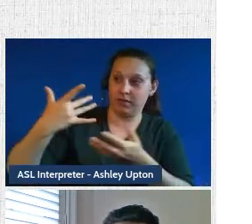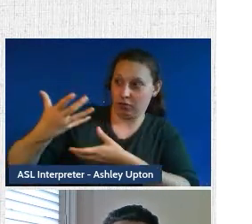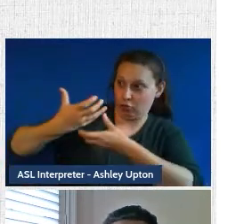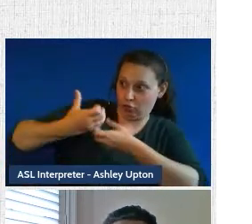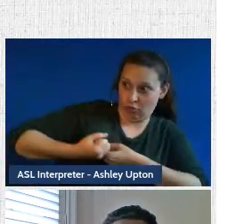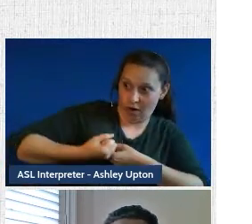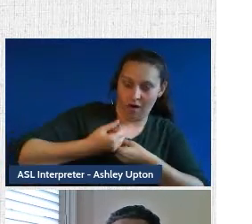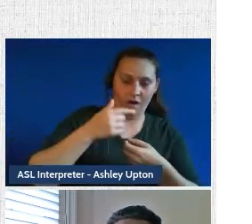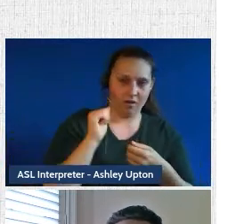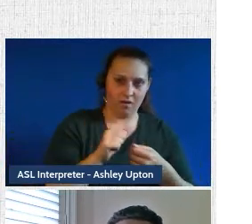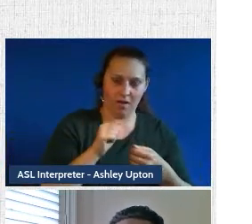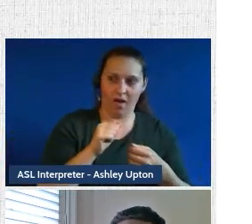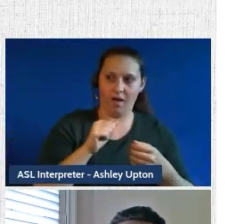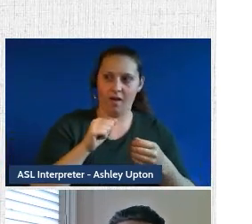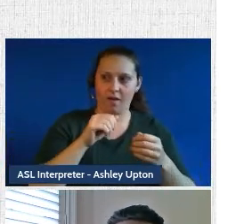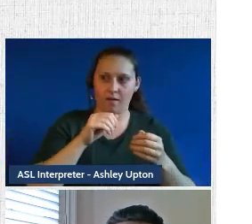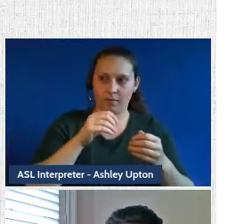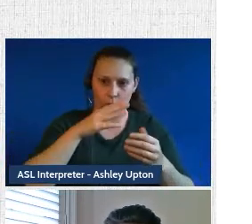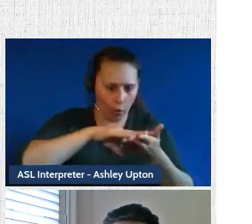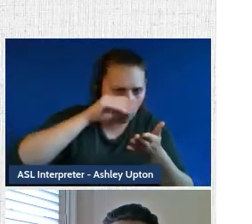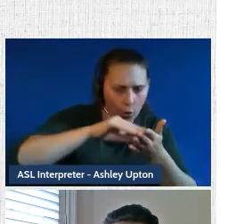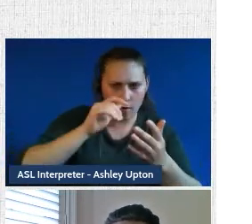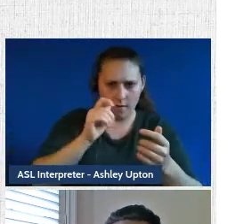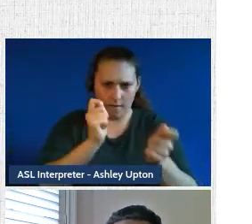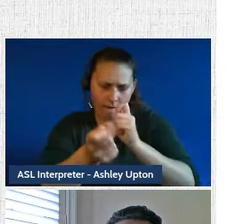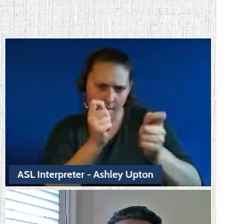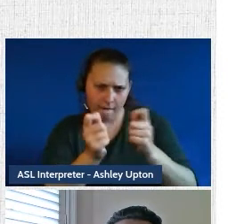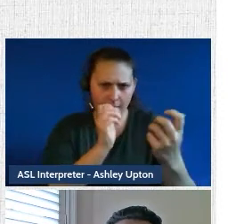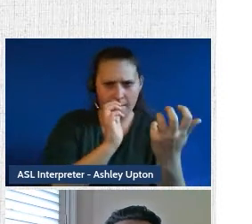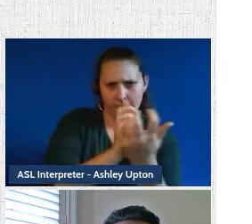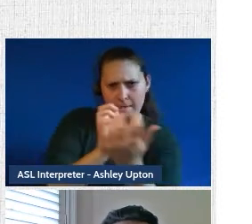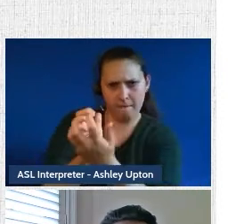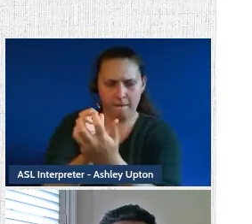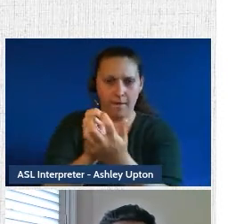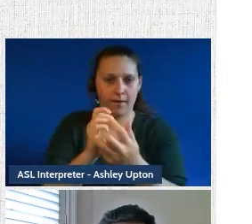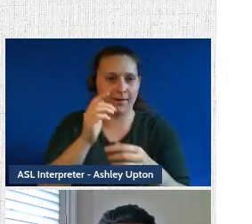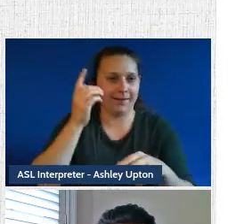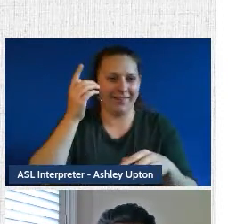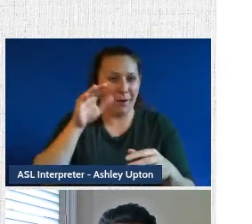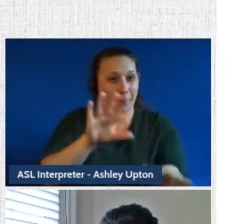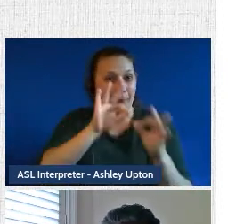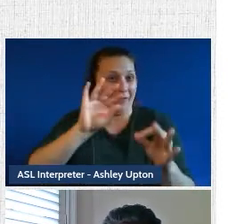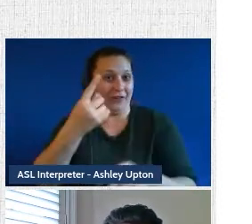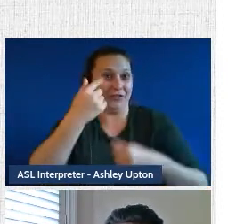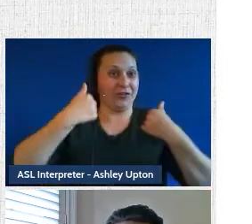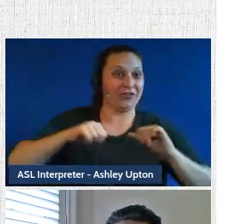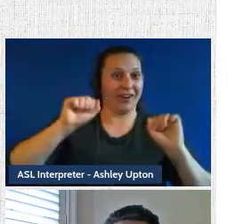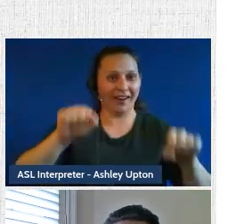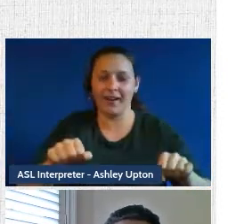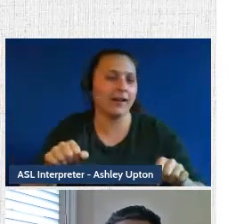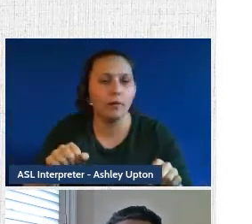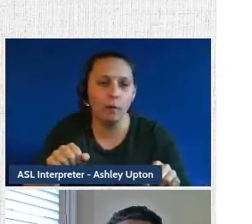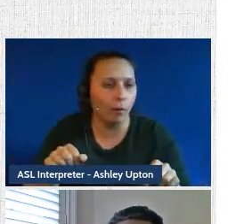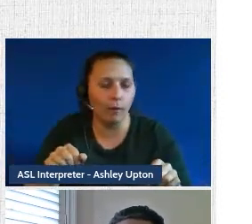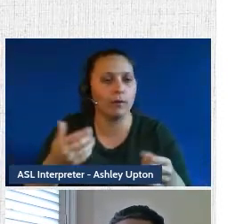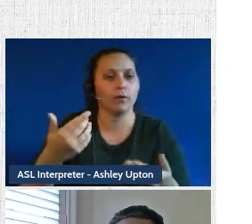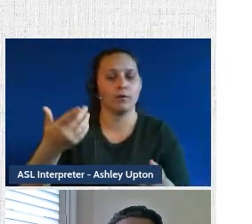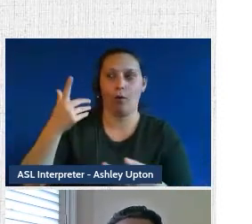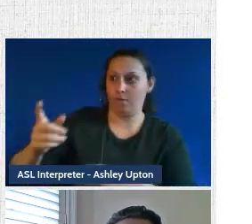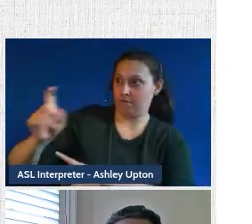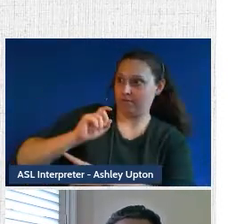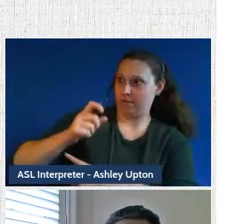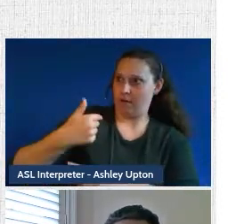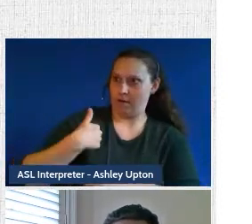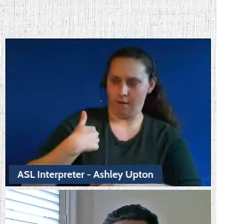expertise and for their ability to learn and adapt. You know, that no one is going to produce something perfect on the first try. And so, you know, I was tasked with trying to figure out